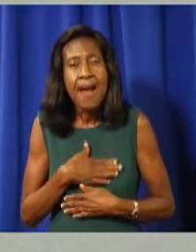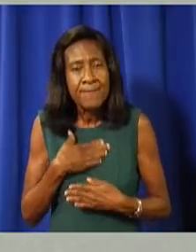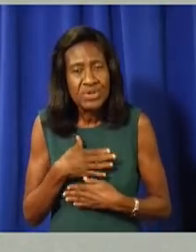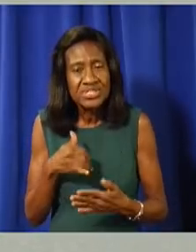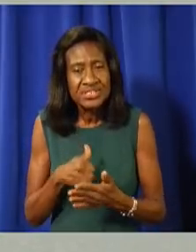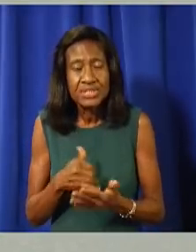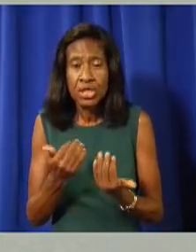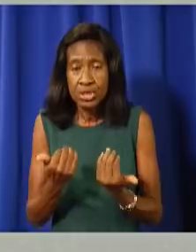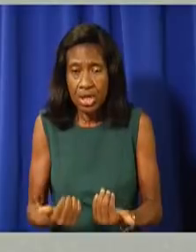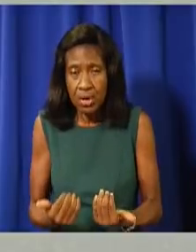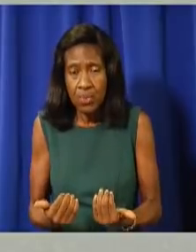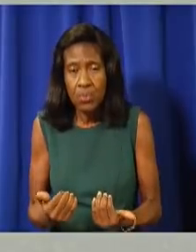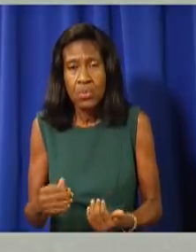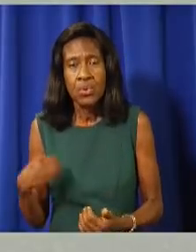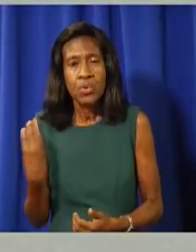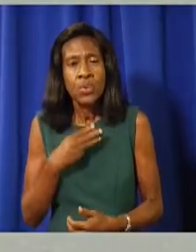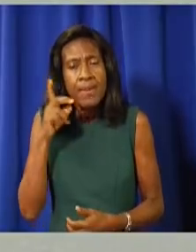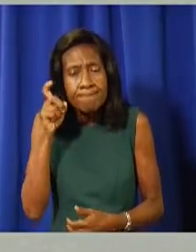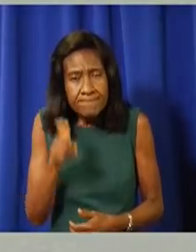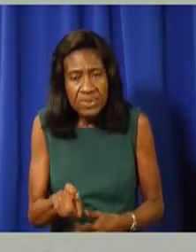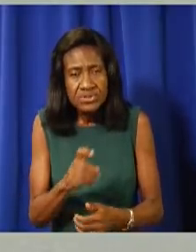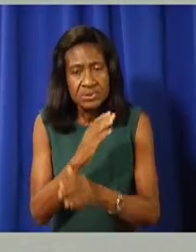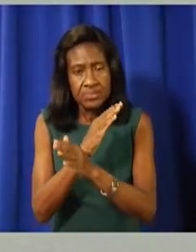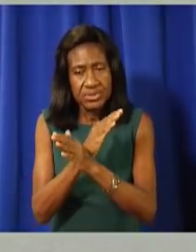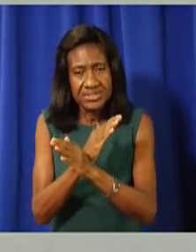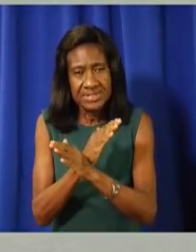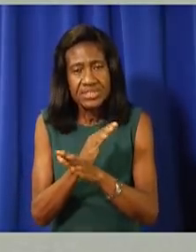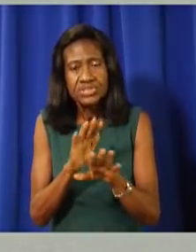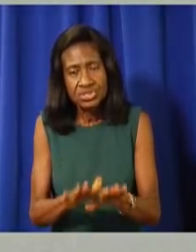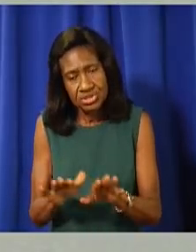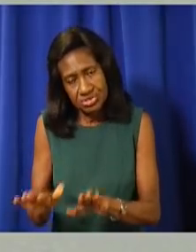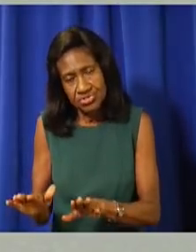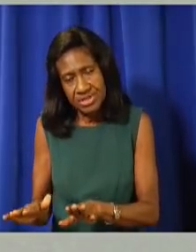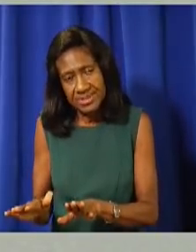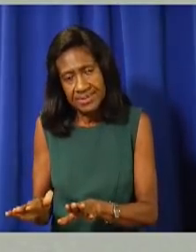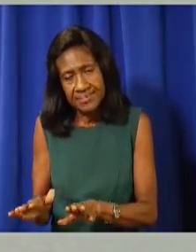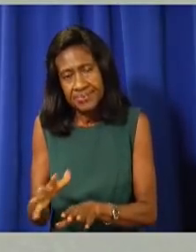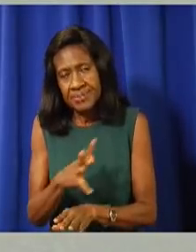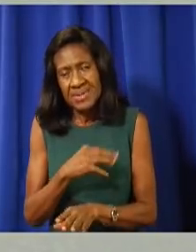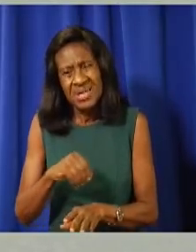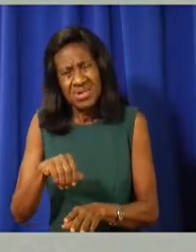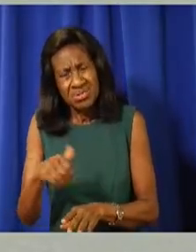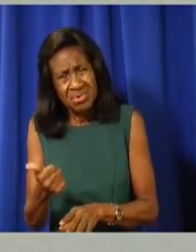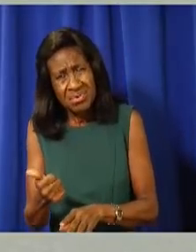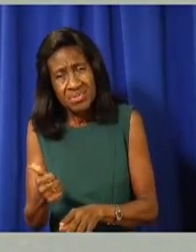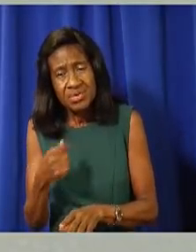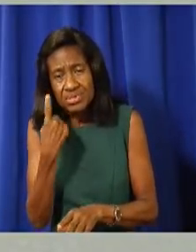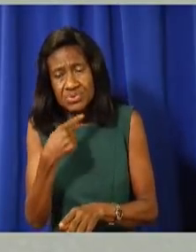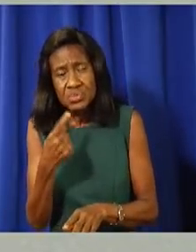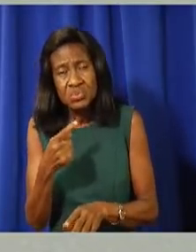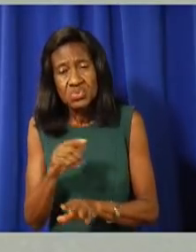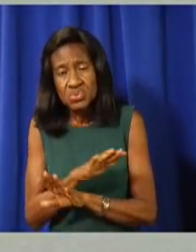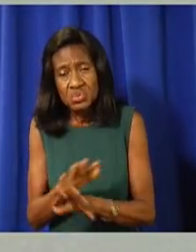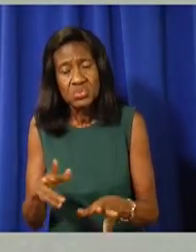we must protect our children and vulnerable people who do not yet have a vaccine.